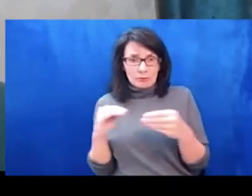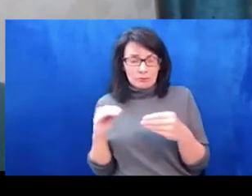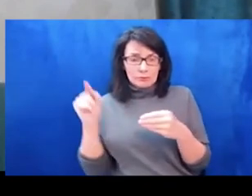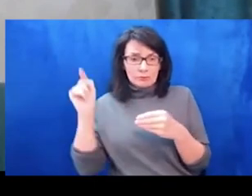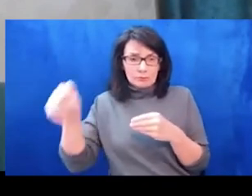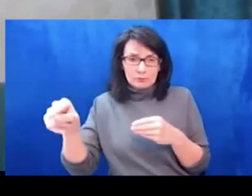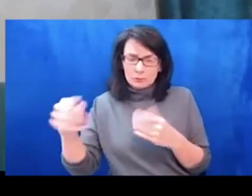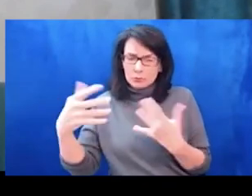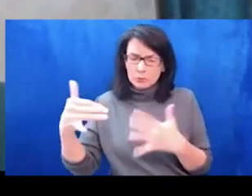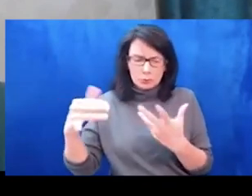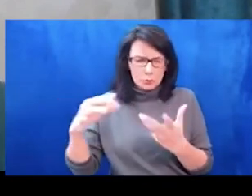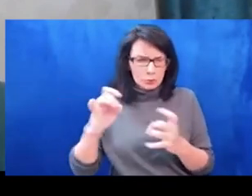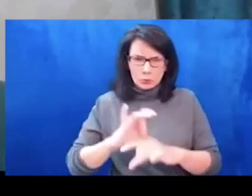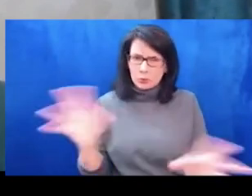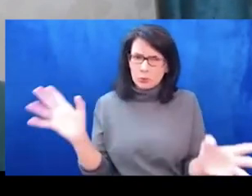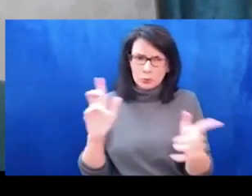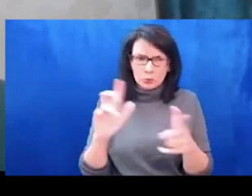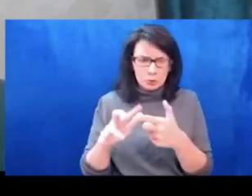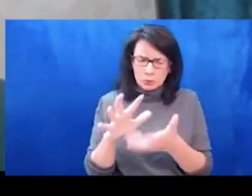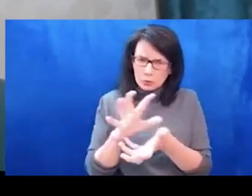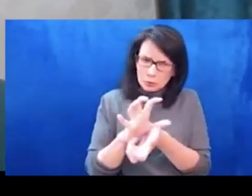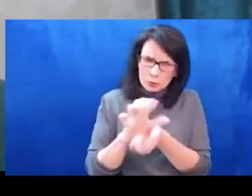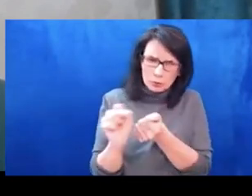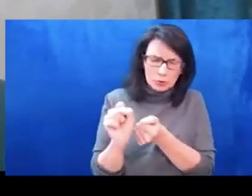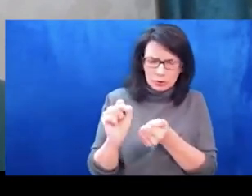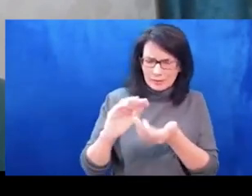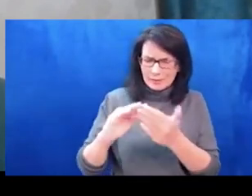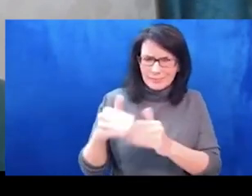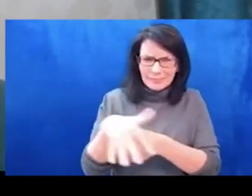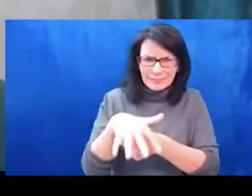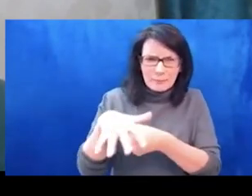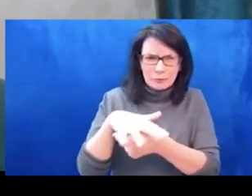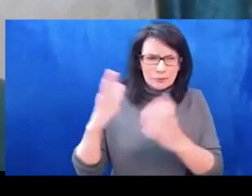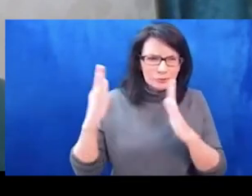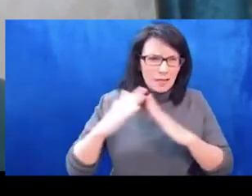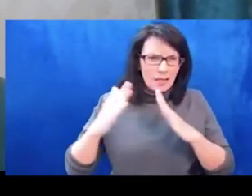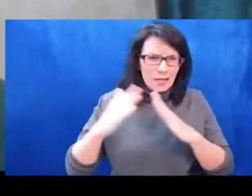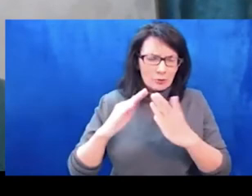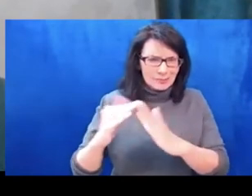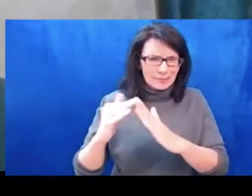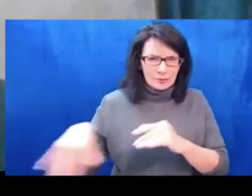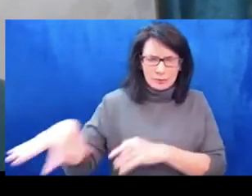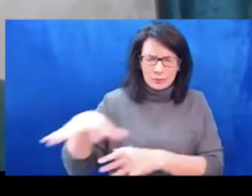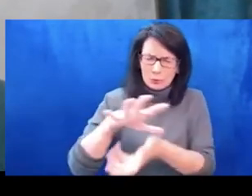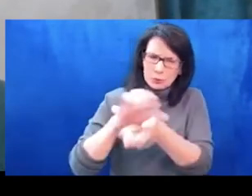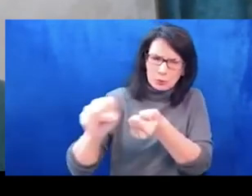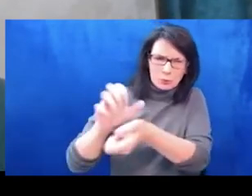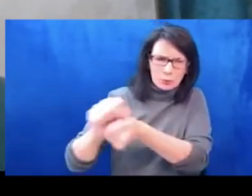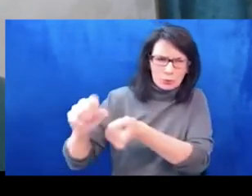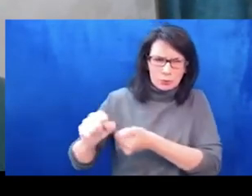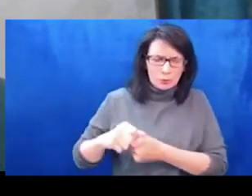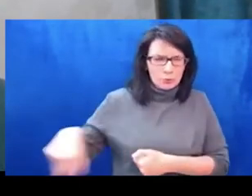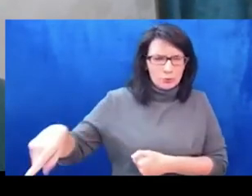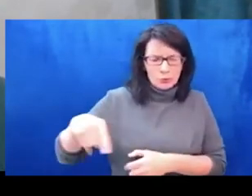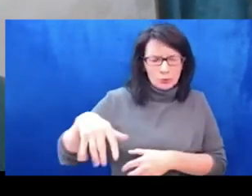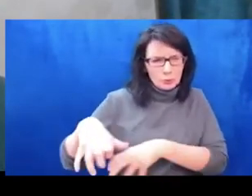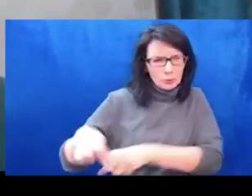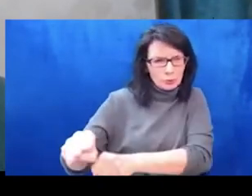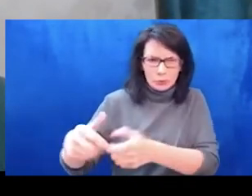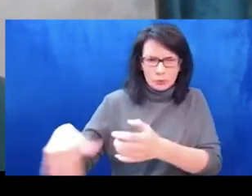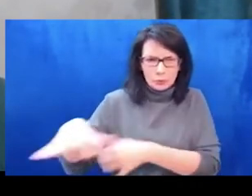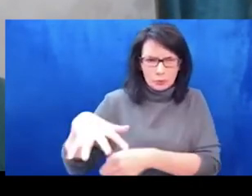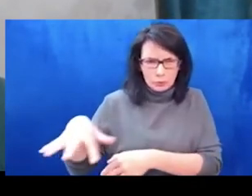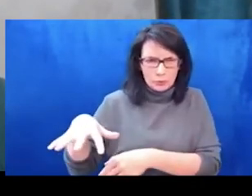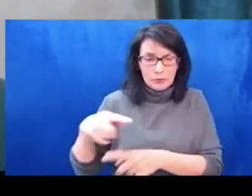I spoke with her about the Russian regime brutality in Syria years ago when she was still based on Moscow. Back then, in